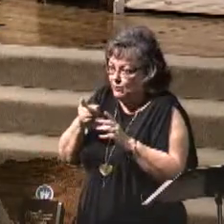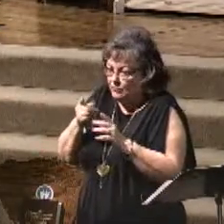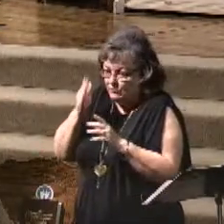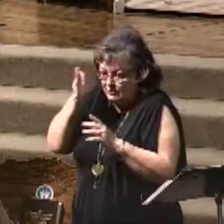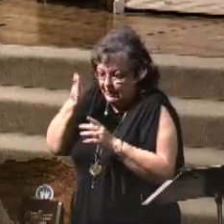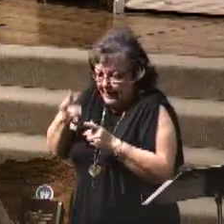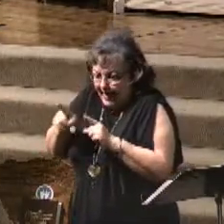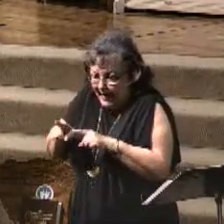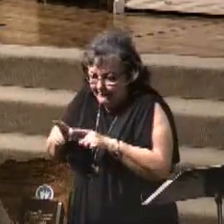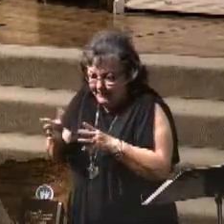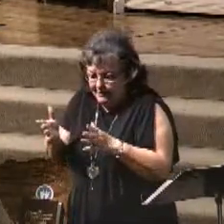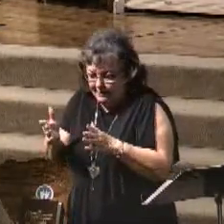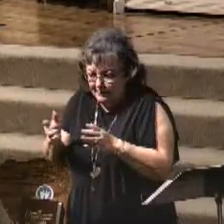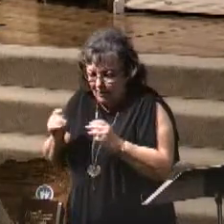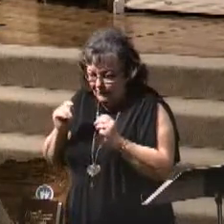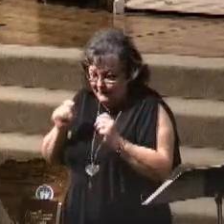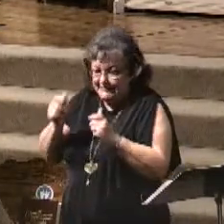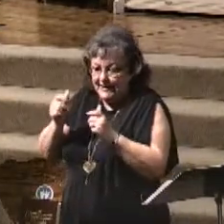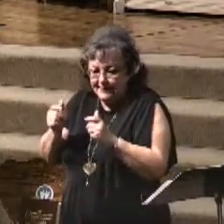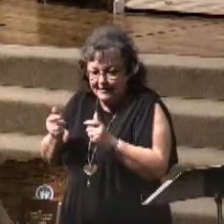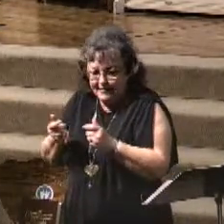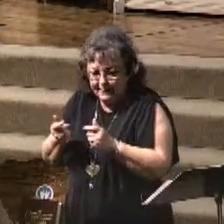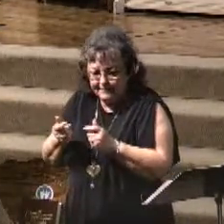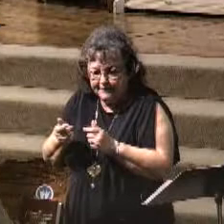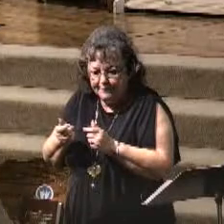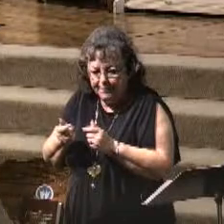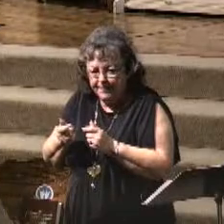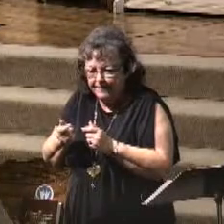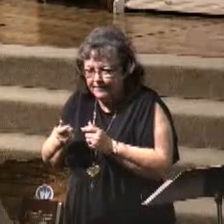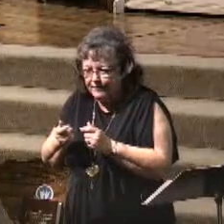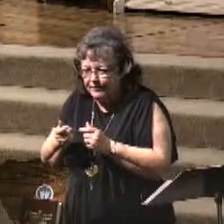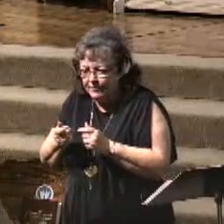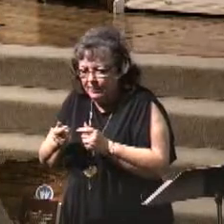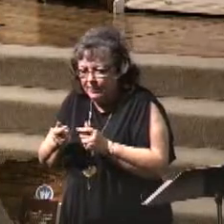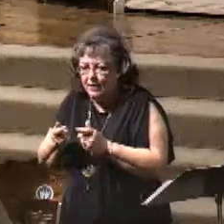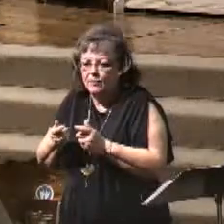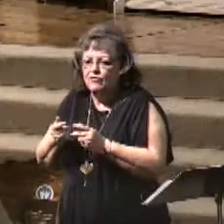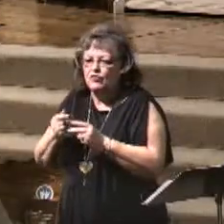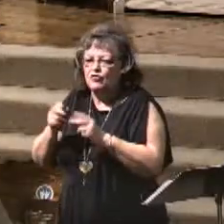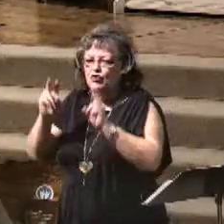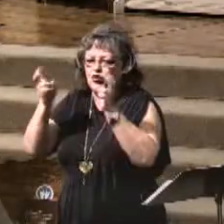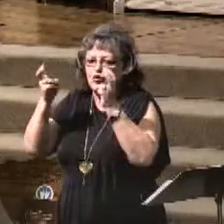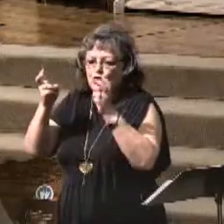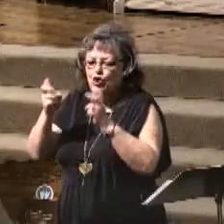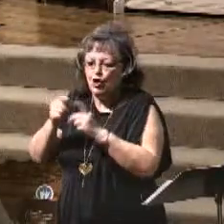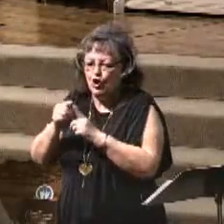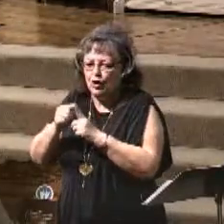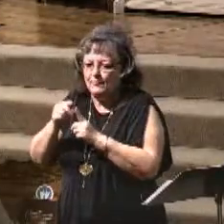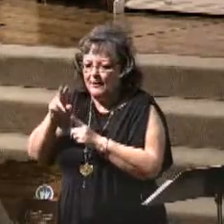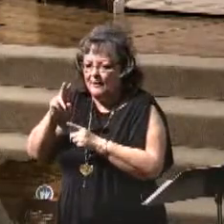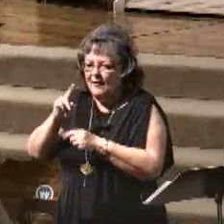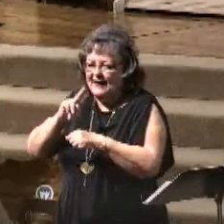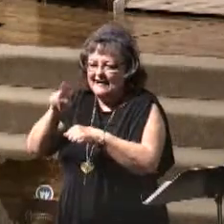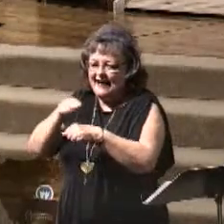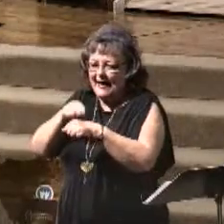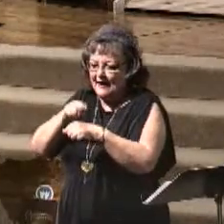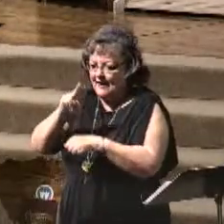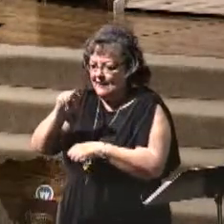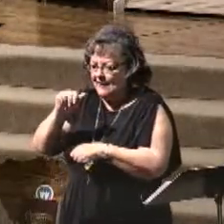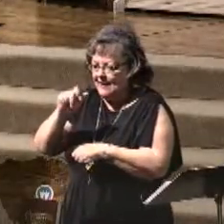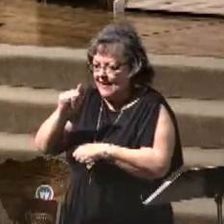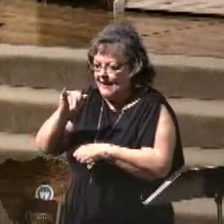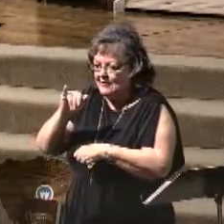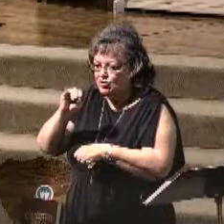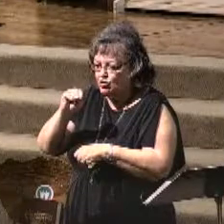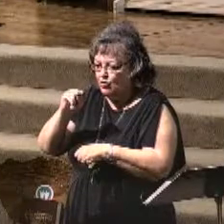But all of a sudden, the term of being a nationalist, you know, was being replaced with being a